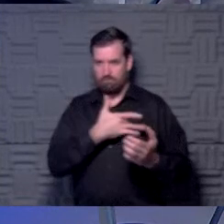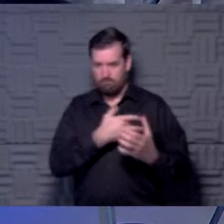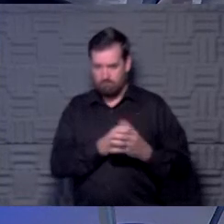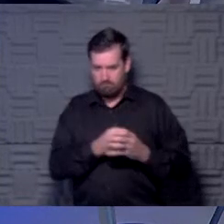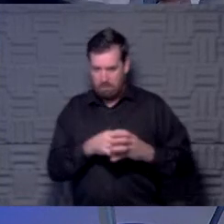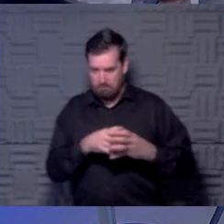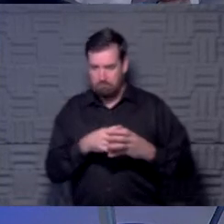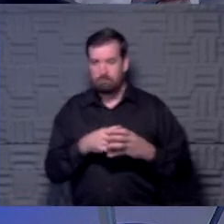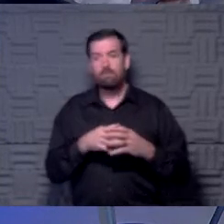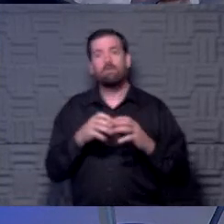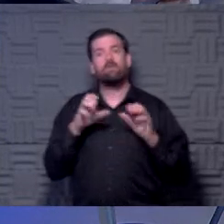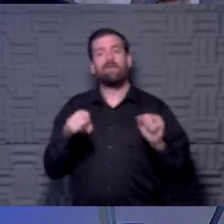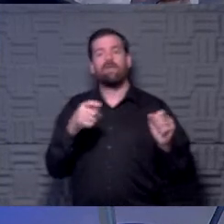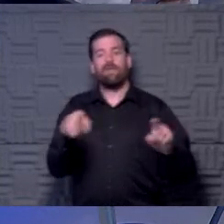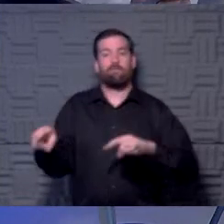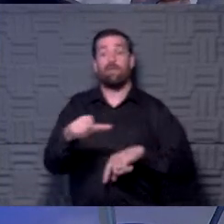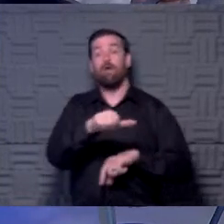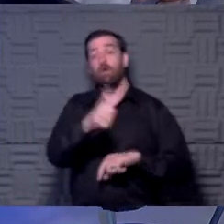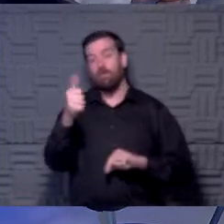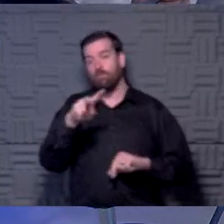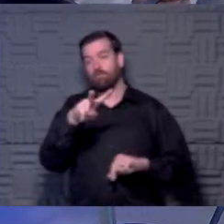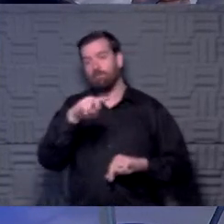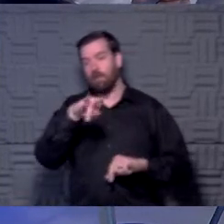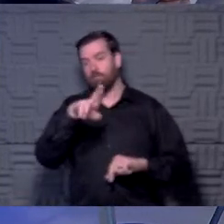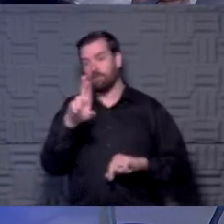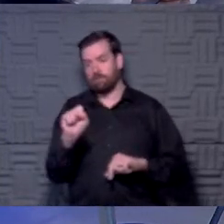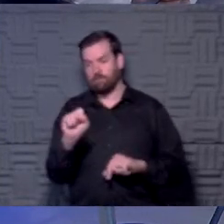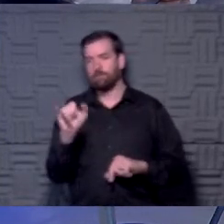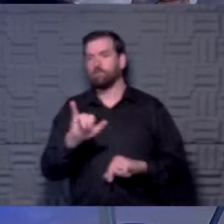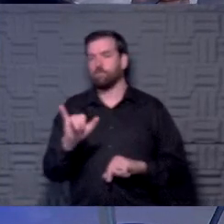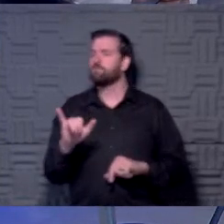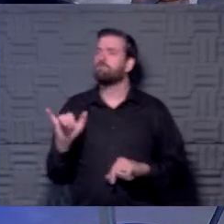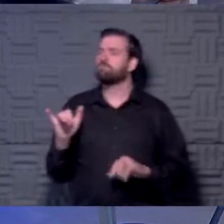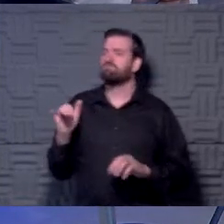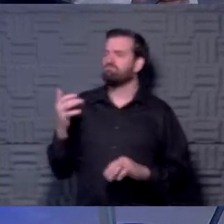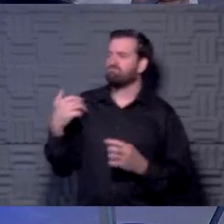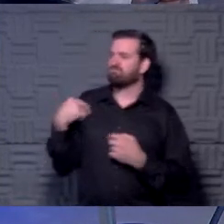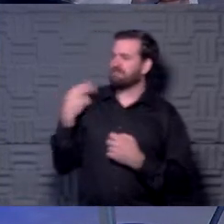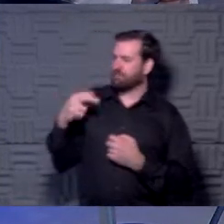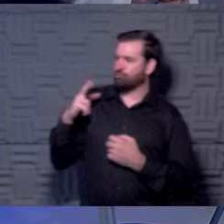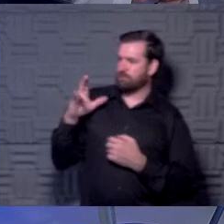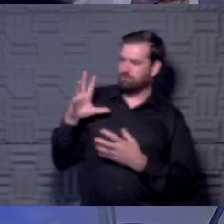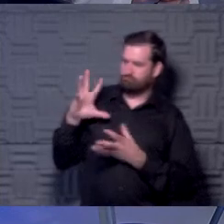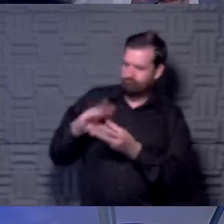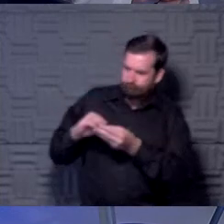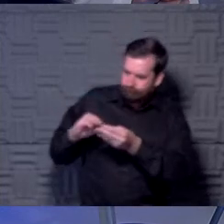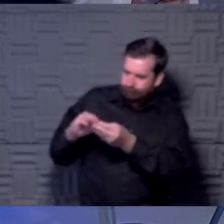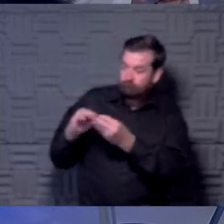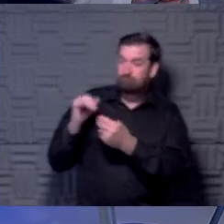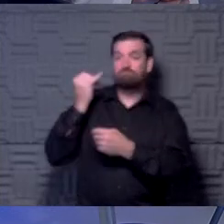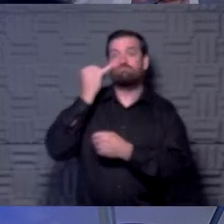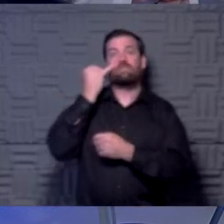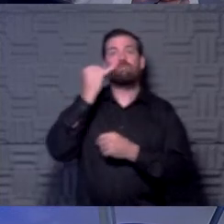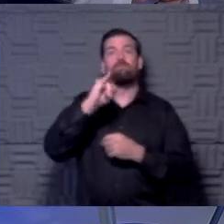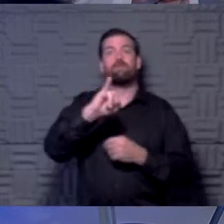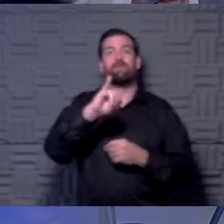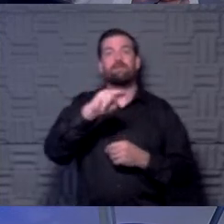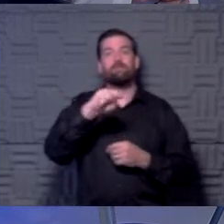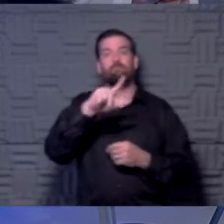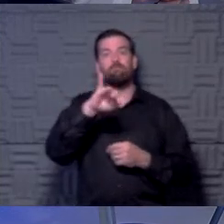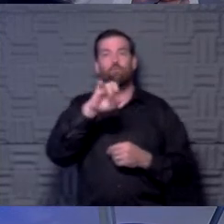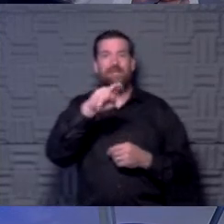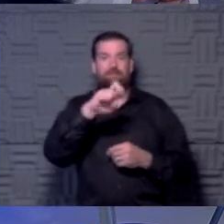inflammation of the heart can occur with other viruses as well. What's the natural history of that? And how would you treat them if it was influenza or